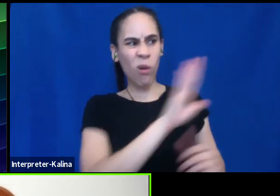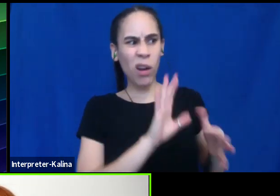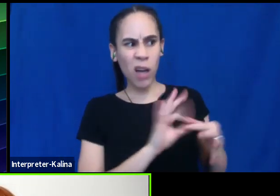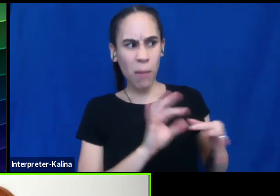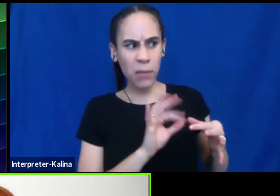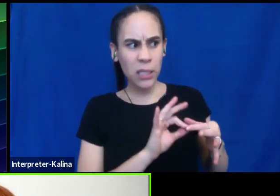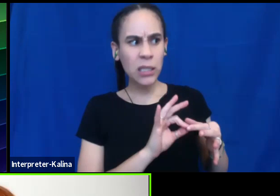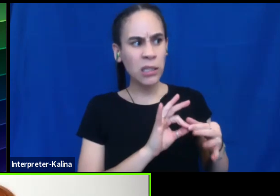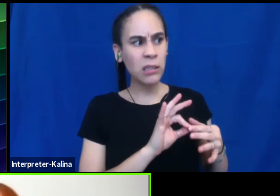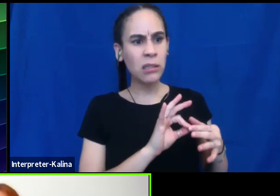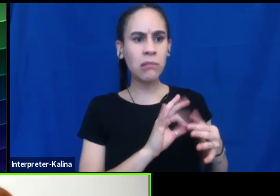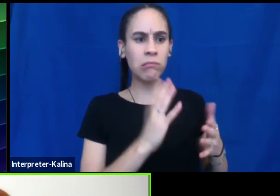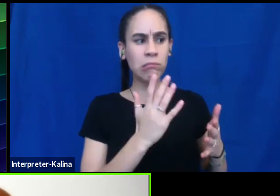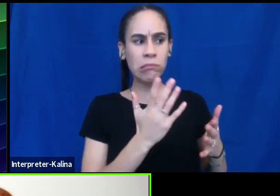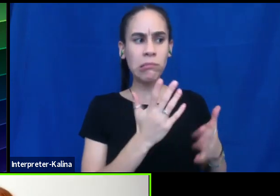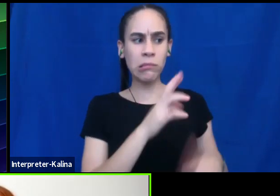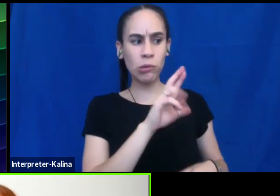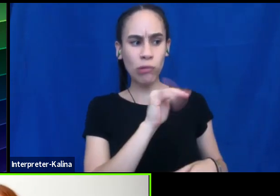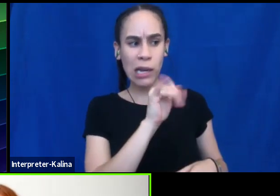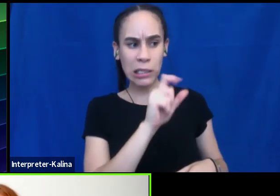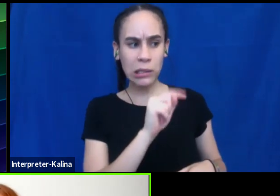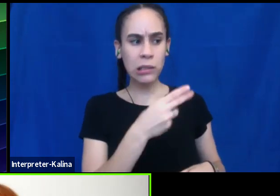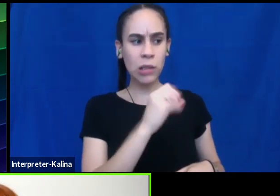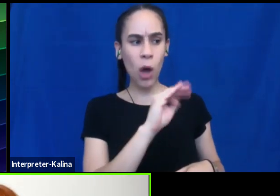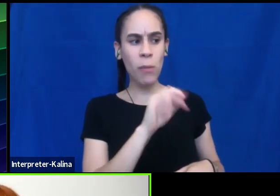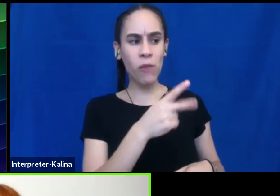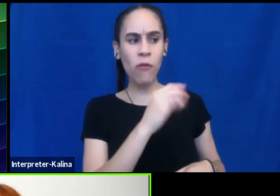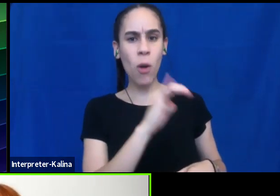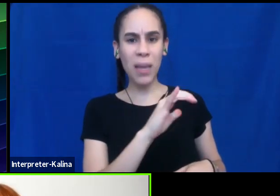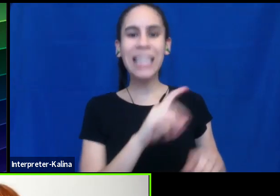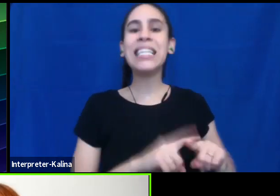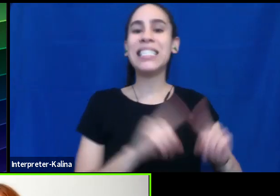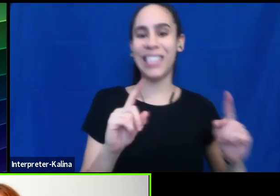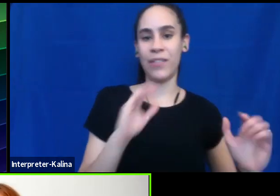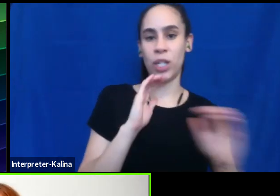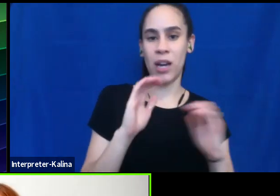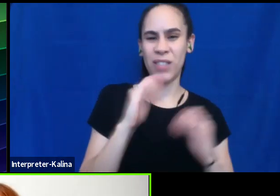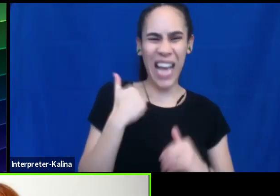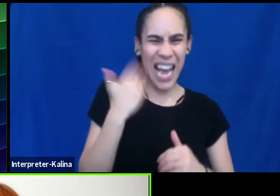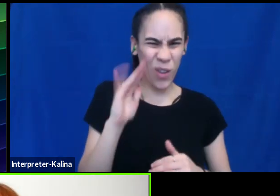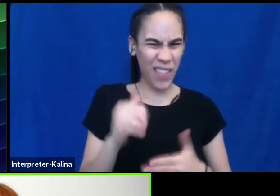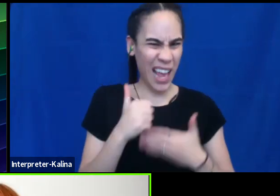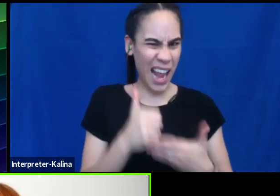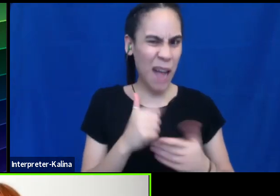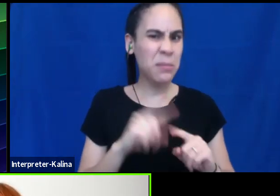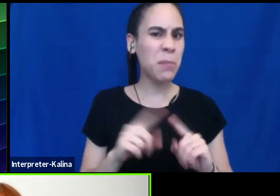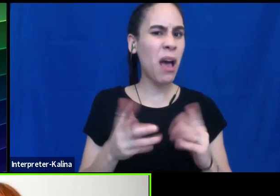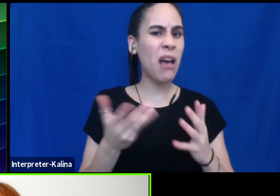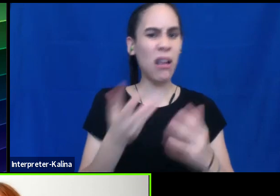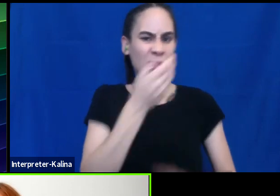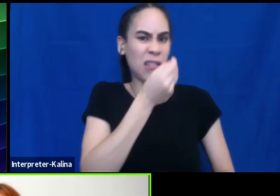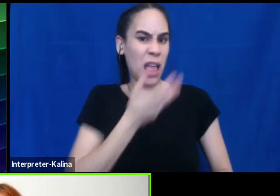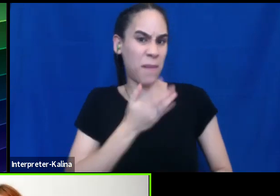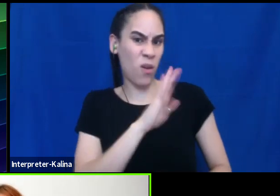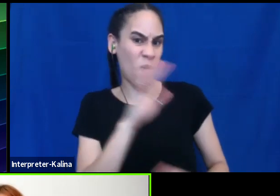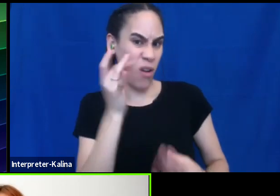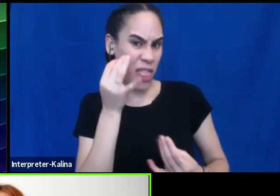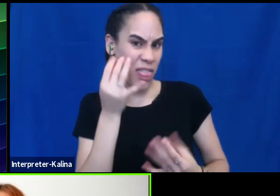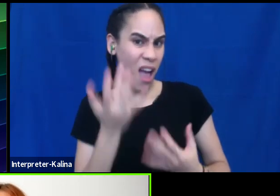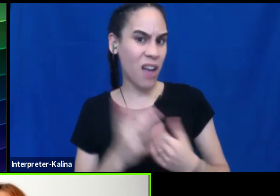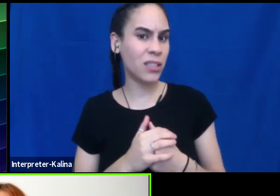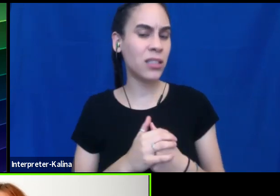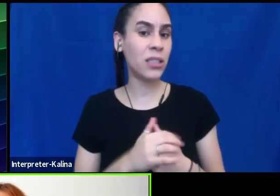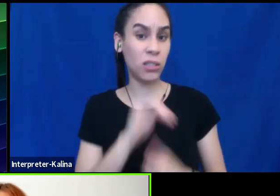as racist or homophobic. So, um, I, I don't know if that helps me, but, um, uh, let me know your thoughts, but, um,